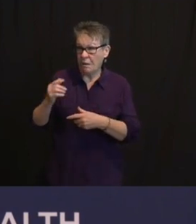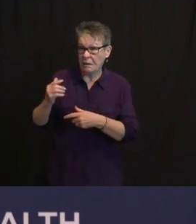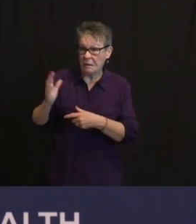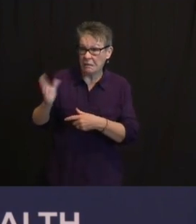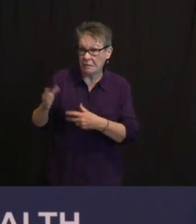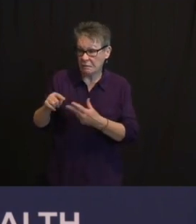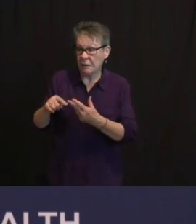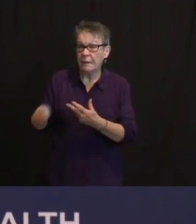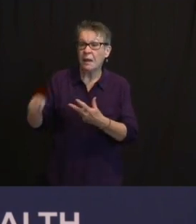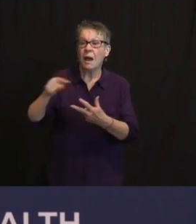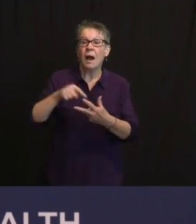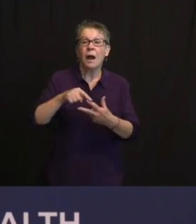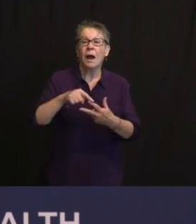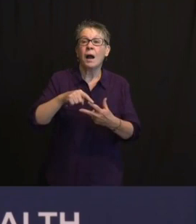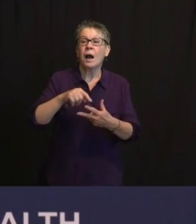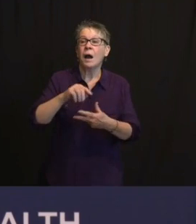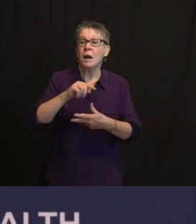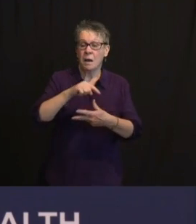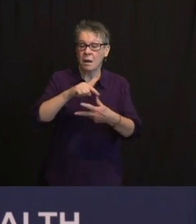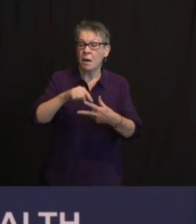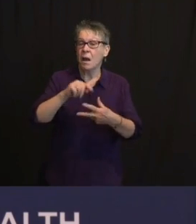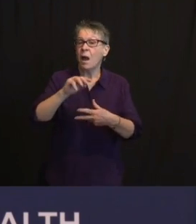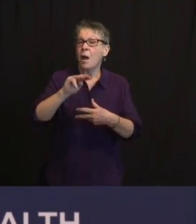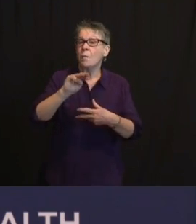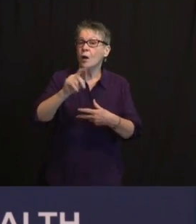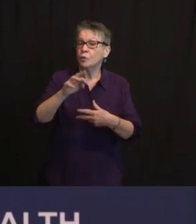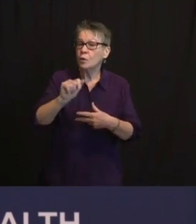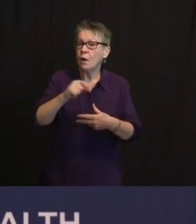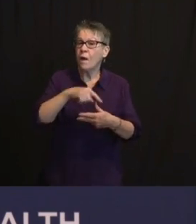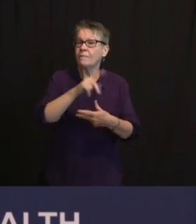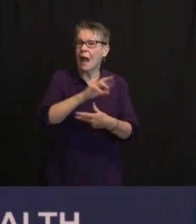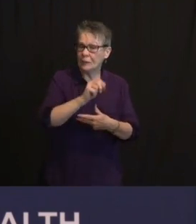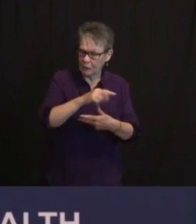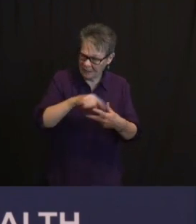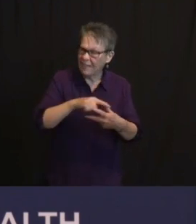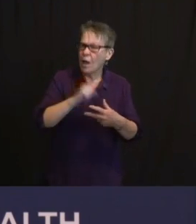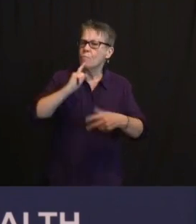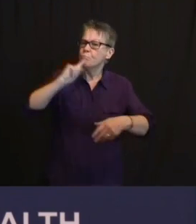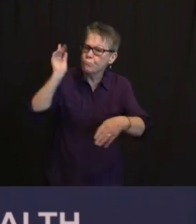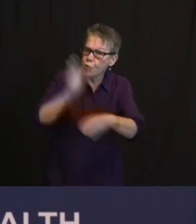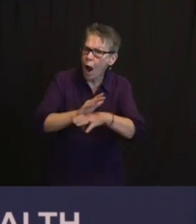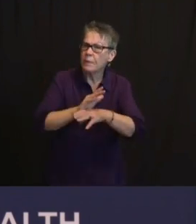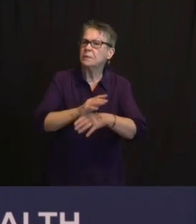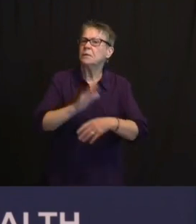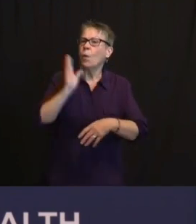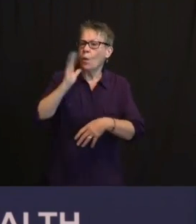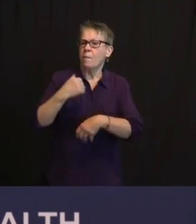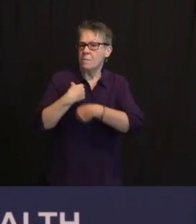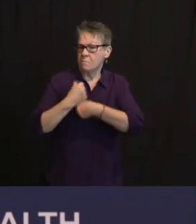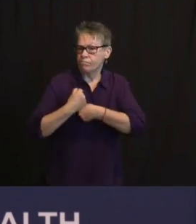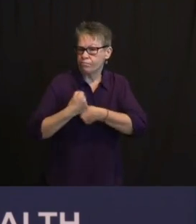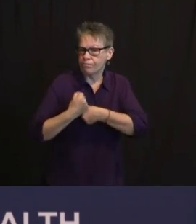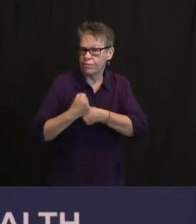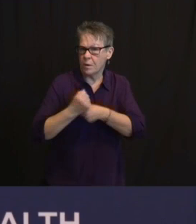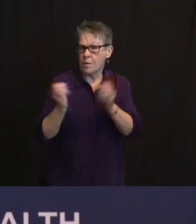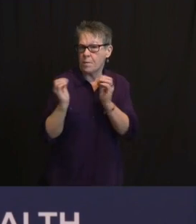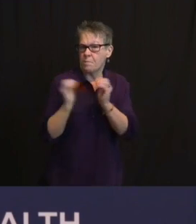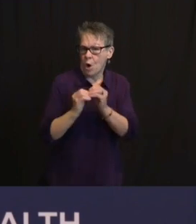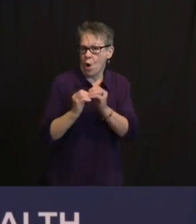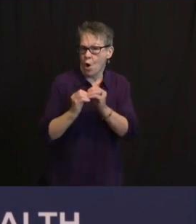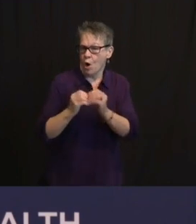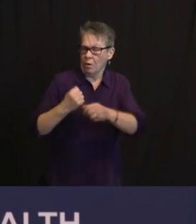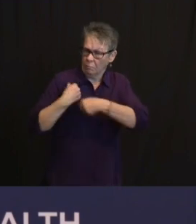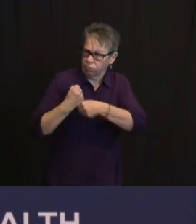ISN'T A GAME CHANGER, BUT AS I MENTIONED ALREADY, THEY HAVE EXPLICITLY GIVEN US ONE WEEK'S NOTICE AND I'D SAY WARM AND